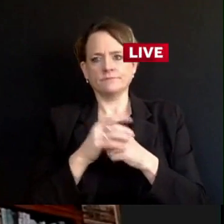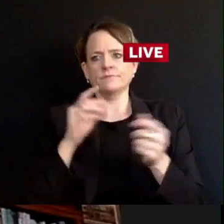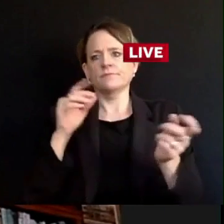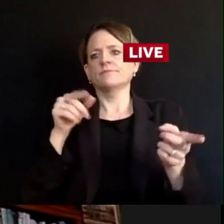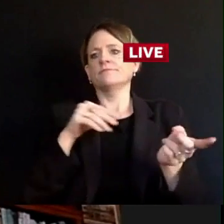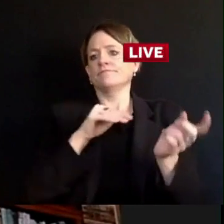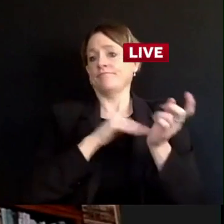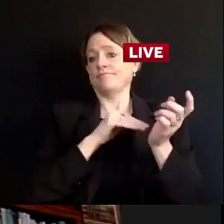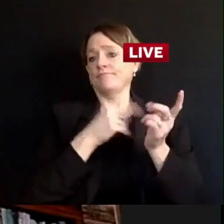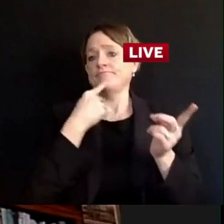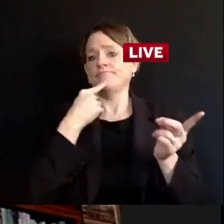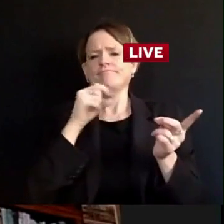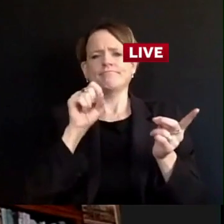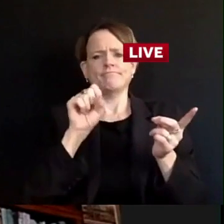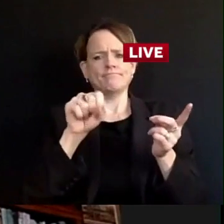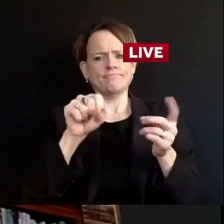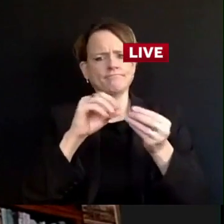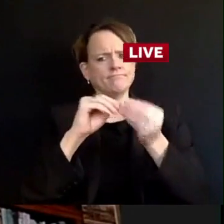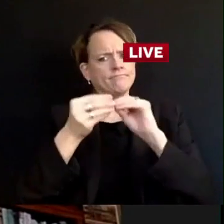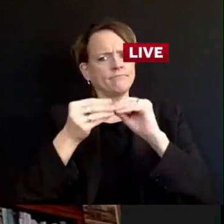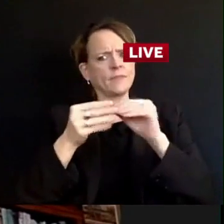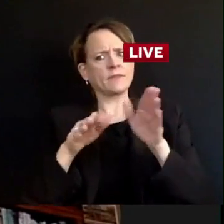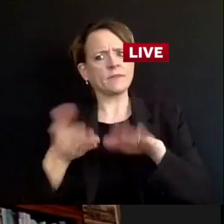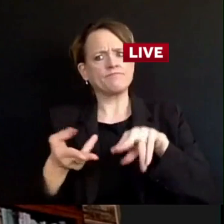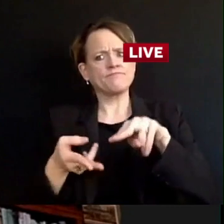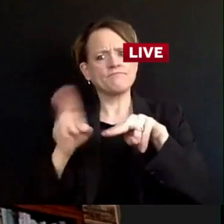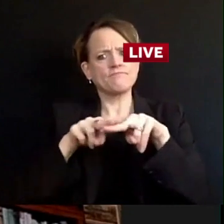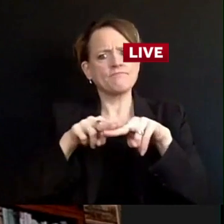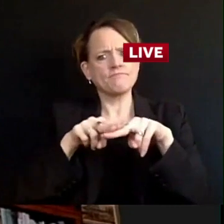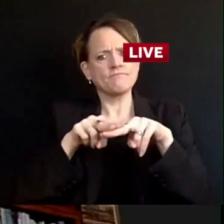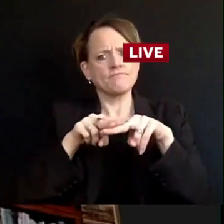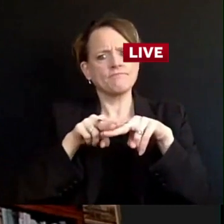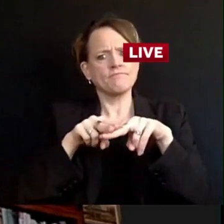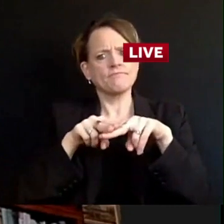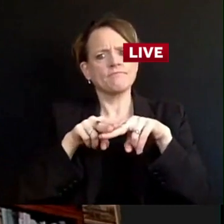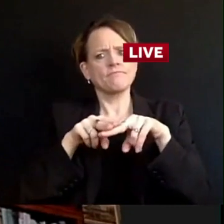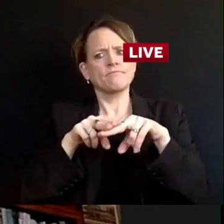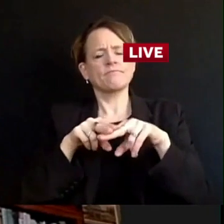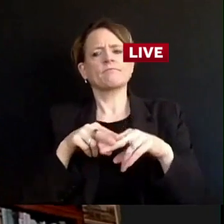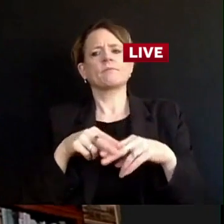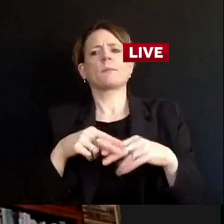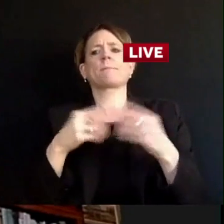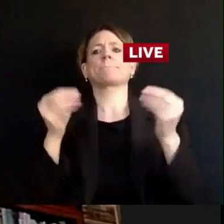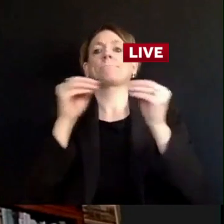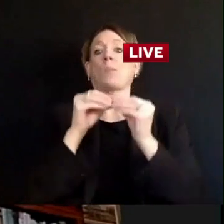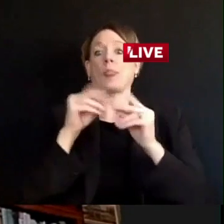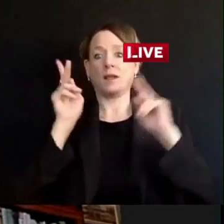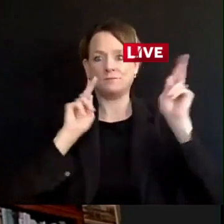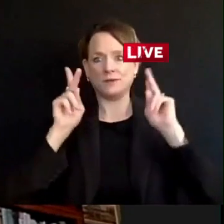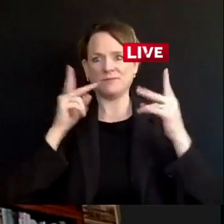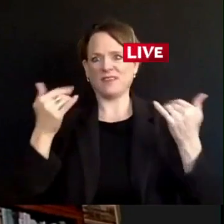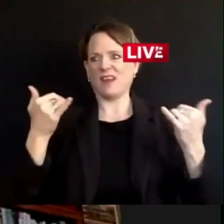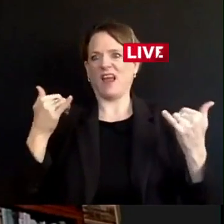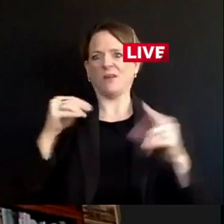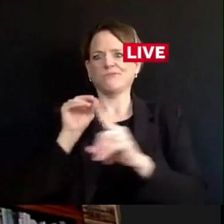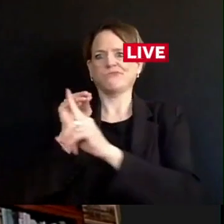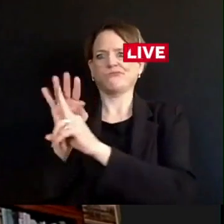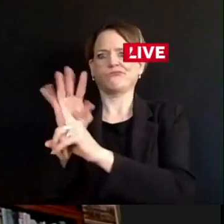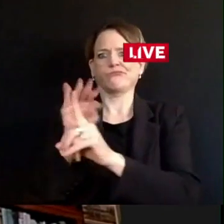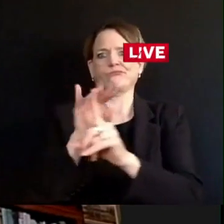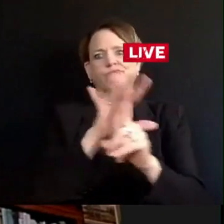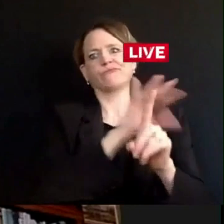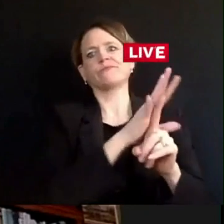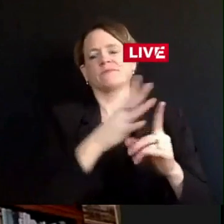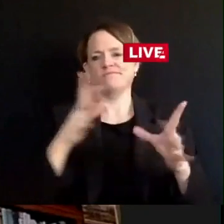exposed to the virus. Over time, what we would call the case fatality rates, the proportion of positive cases that have died,